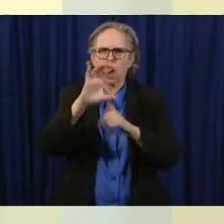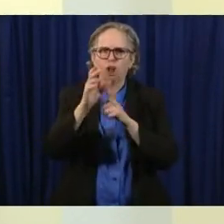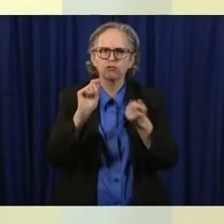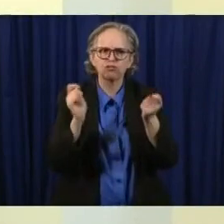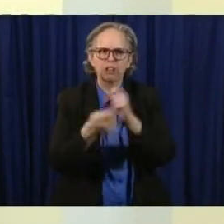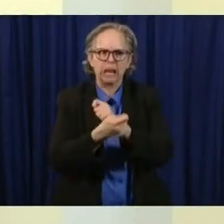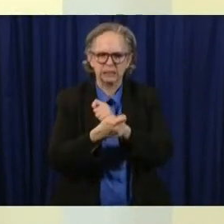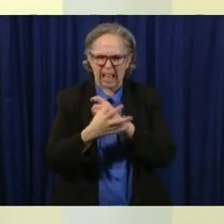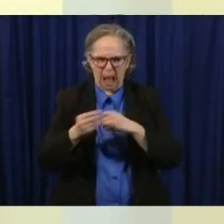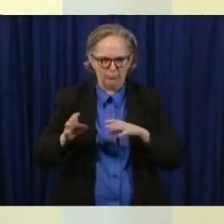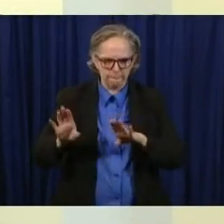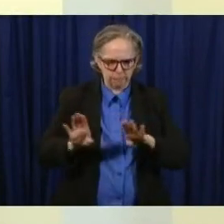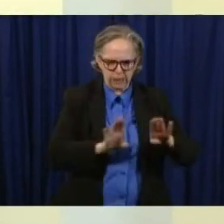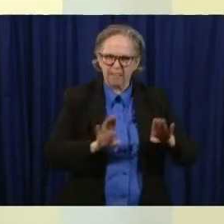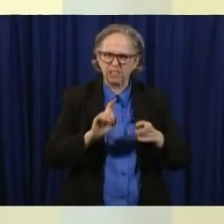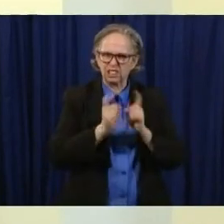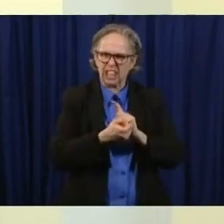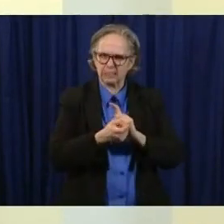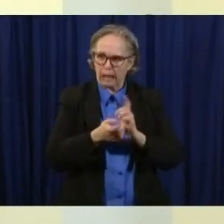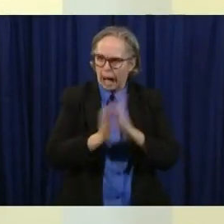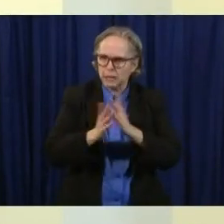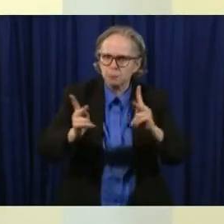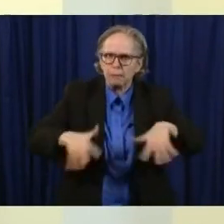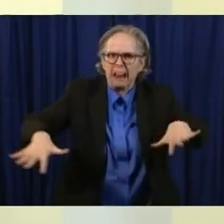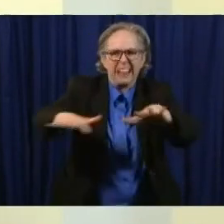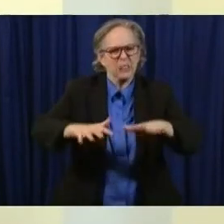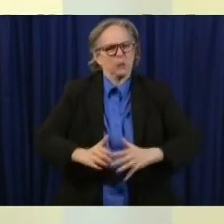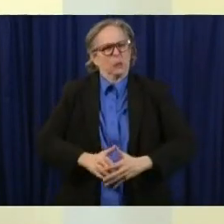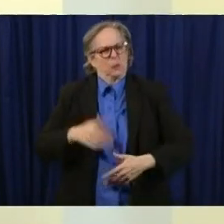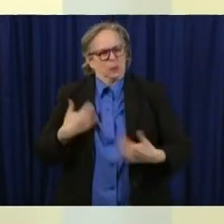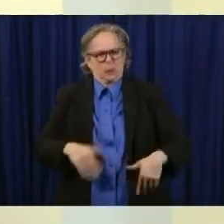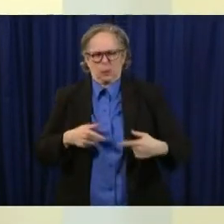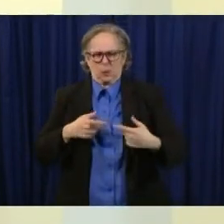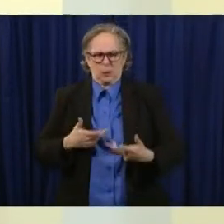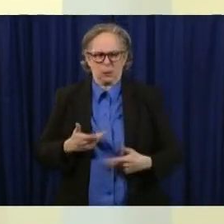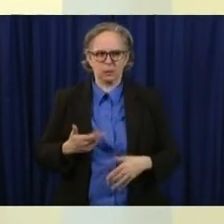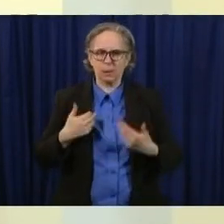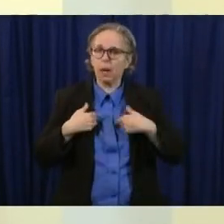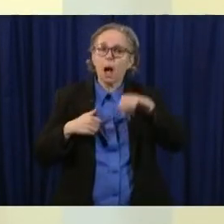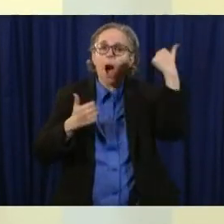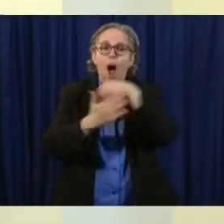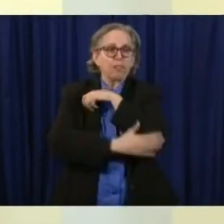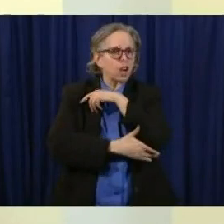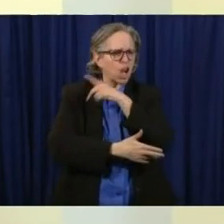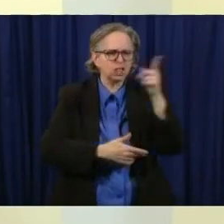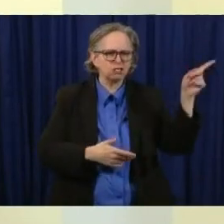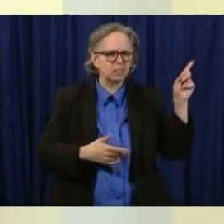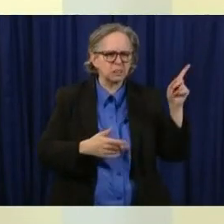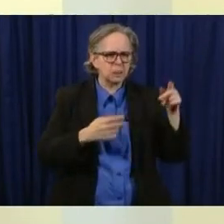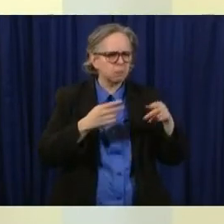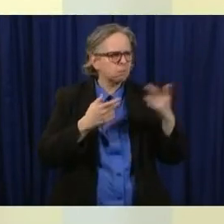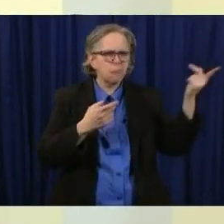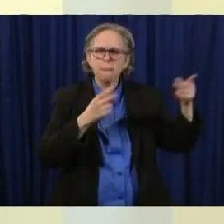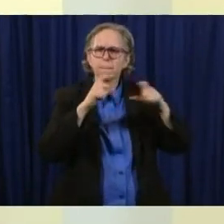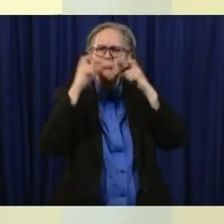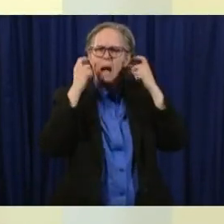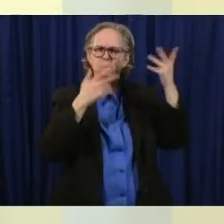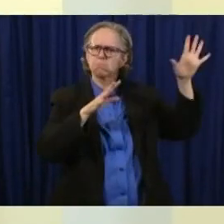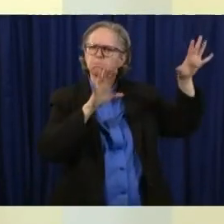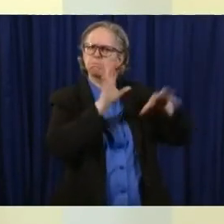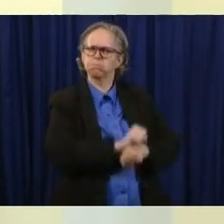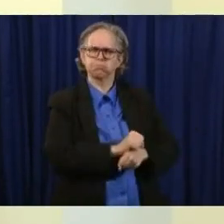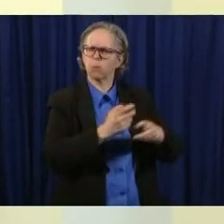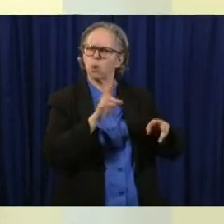a global health professor in other cultures this is the norm you would be seen as in polite to be coughing and hacking on people but